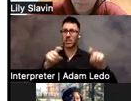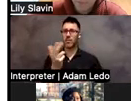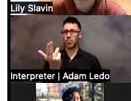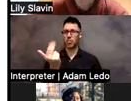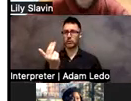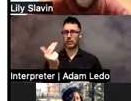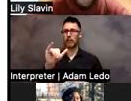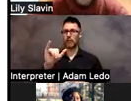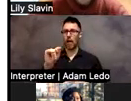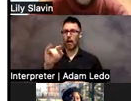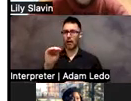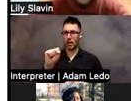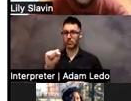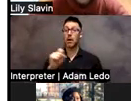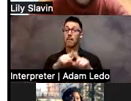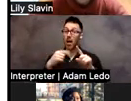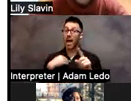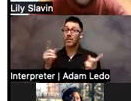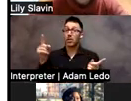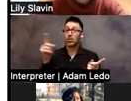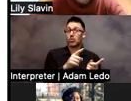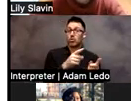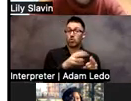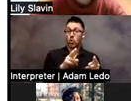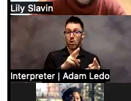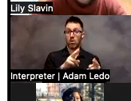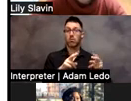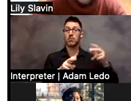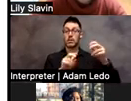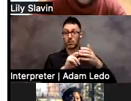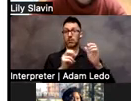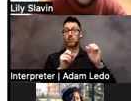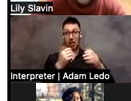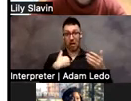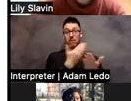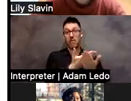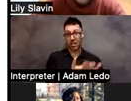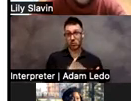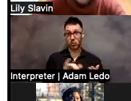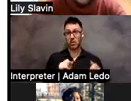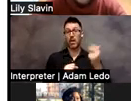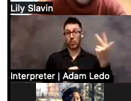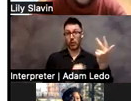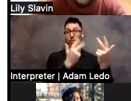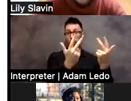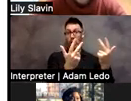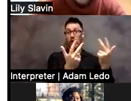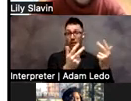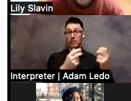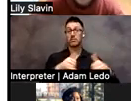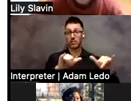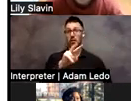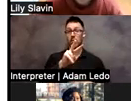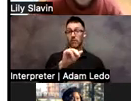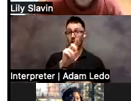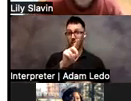validated the short version. So you can actually use three locomotor and three object control, and it would still be valid. Okay.